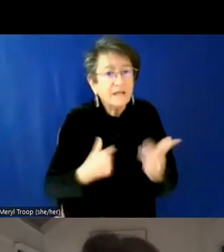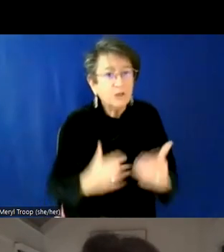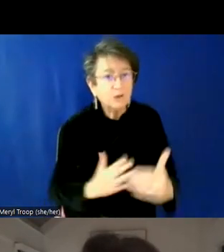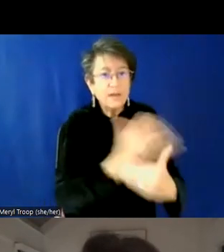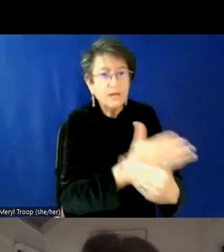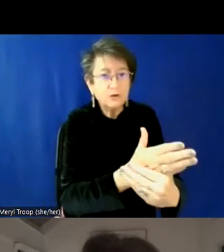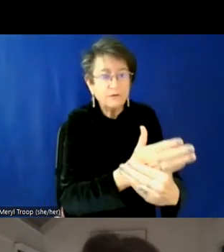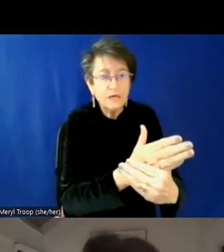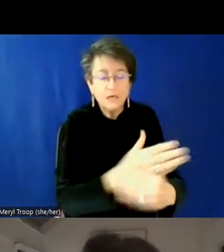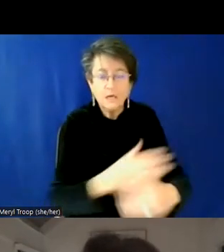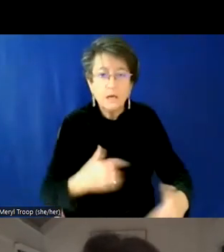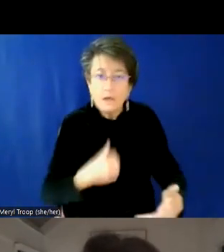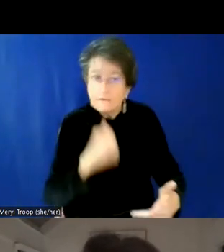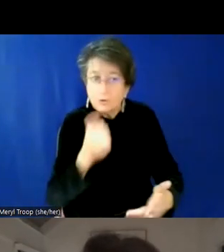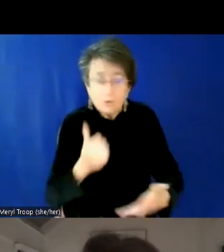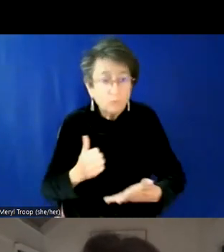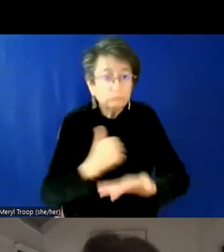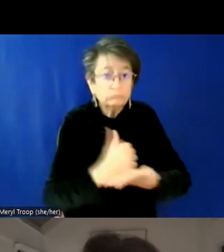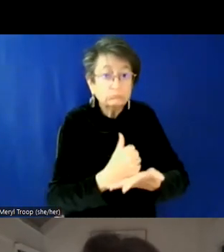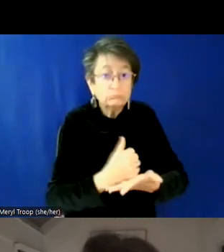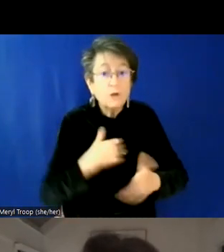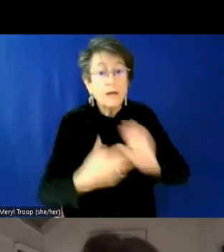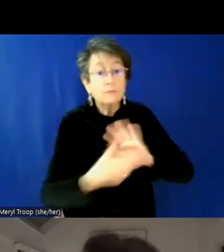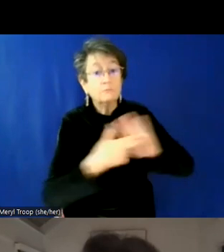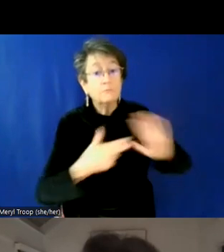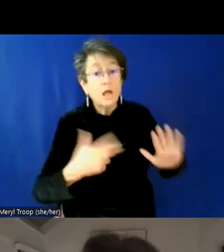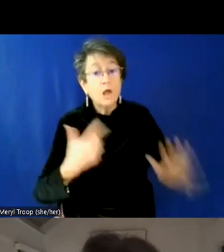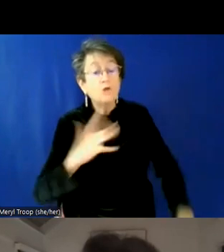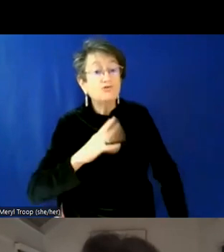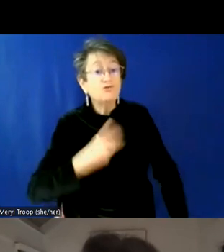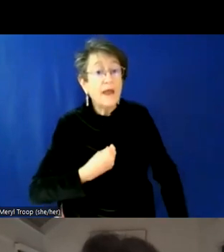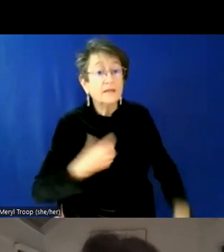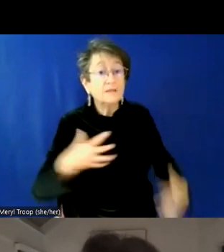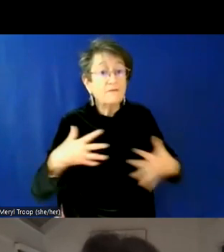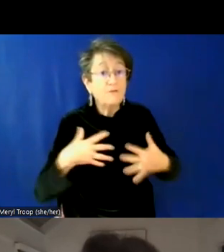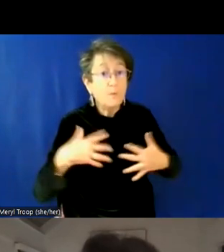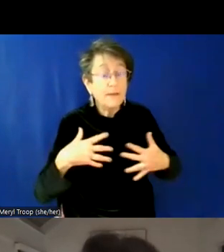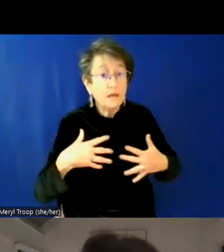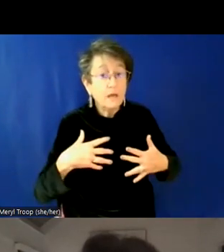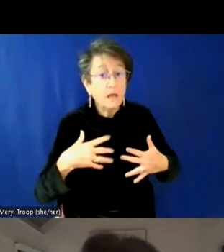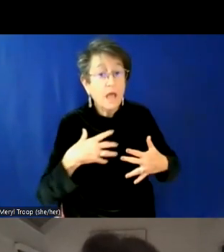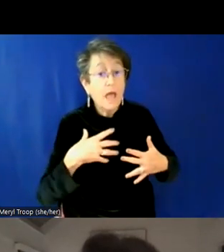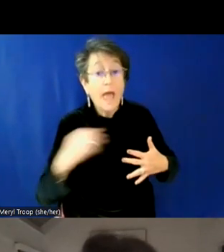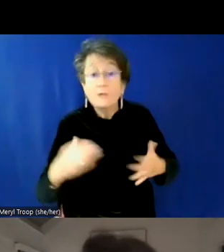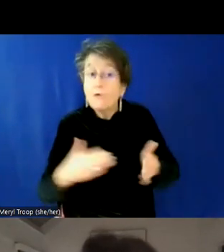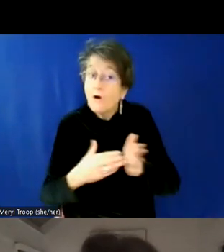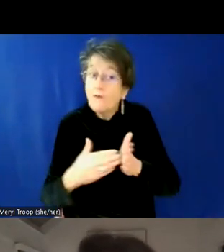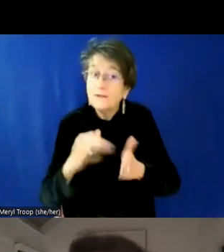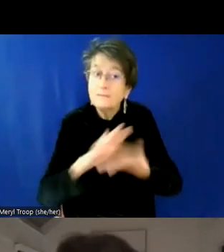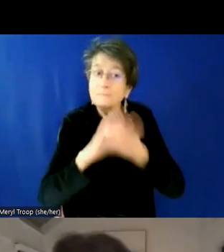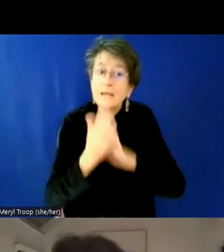comments that get made, you we frame them as being transphobia and they are, um, but they're also very frequently sexual harassment. Um,